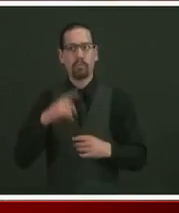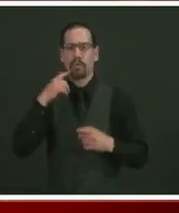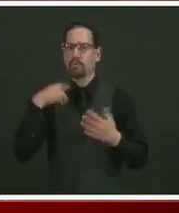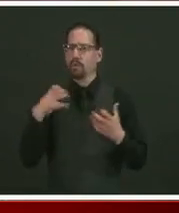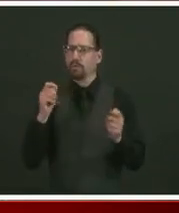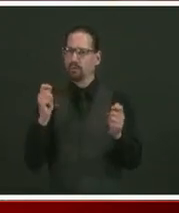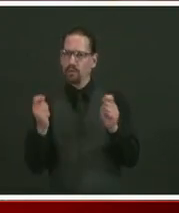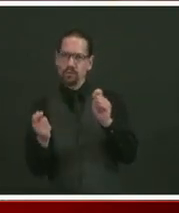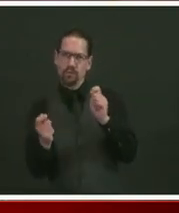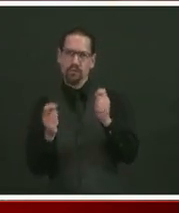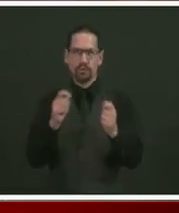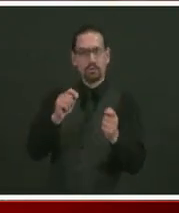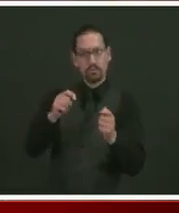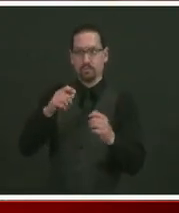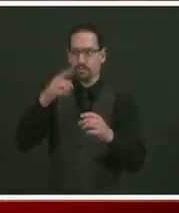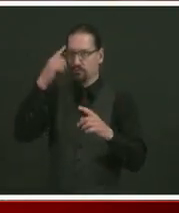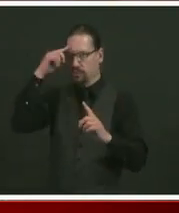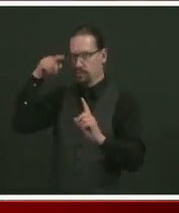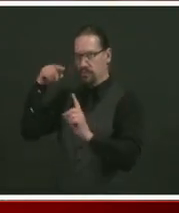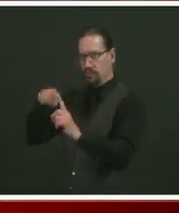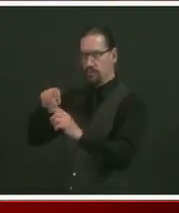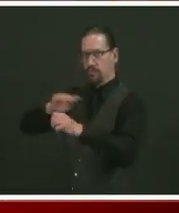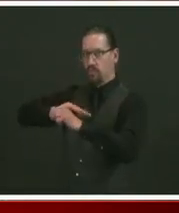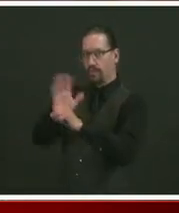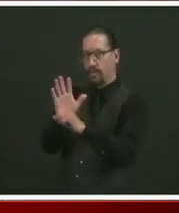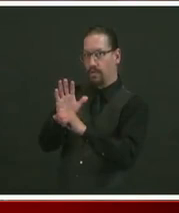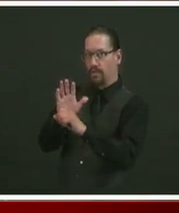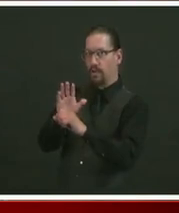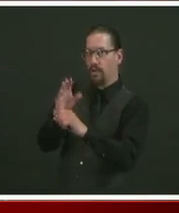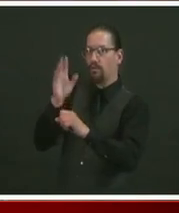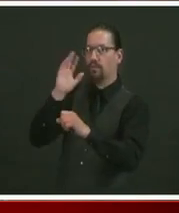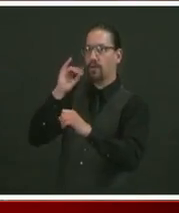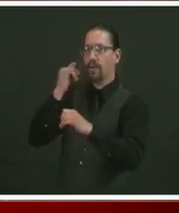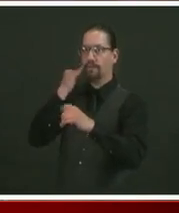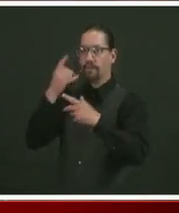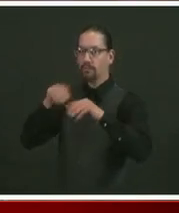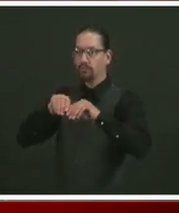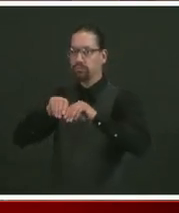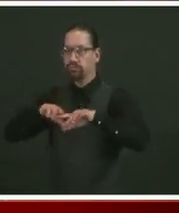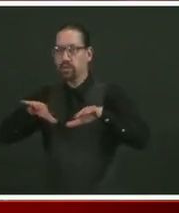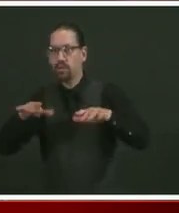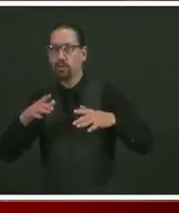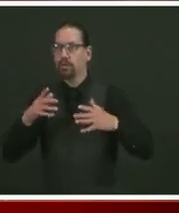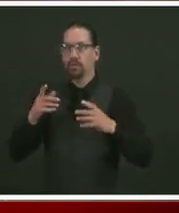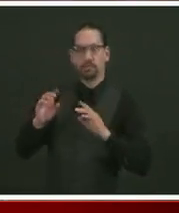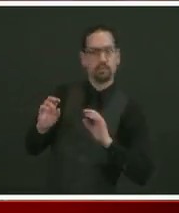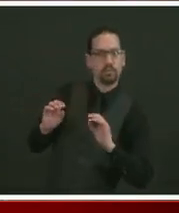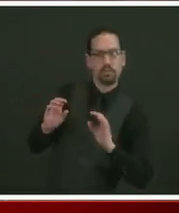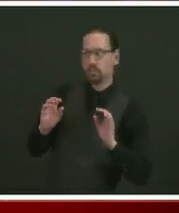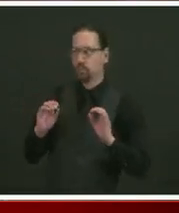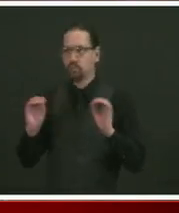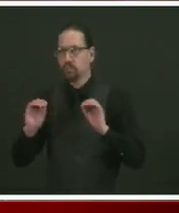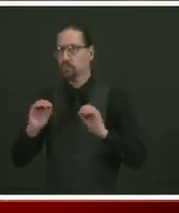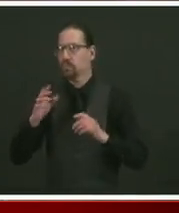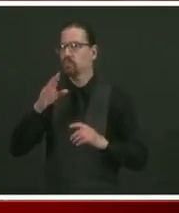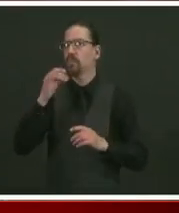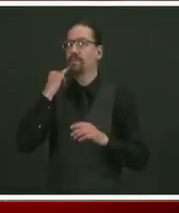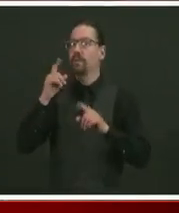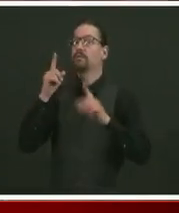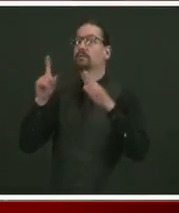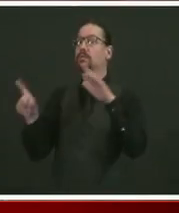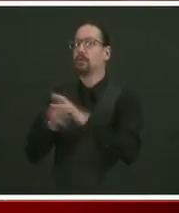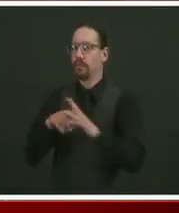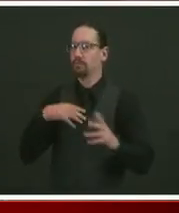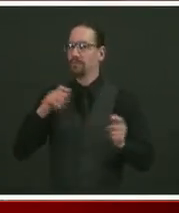virus coming back, this is the week we would see it, and we're not. So I feel very good about that. Today I'd like to